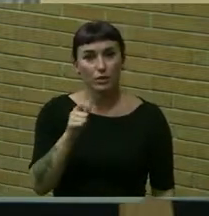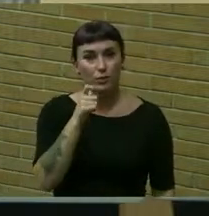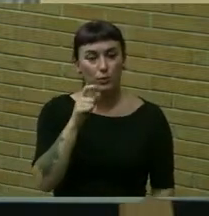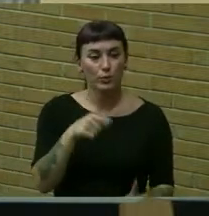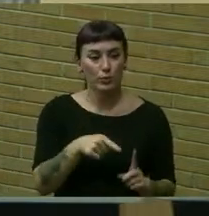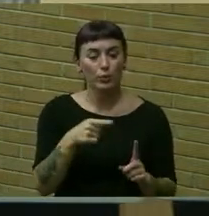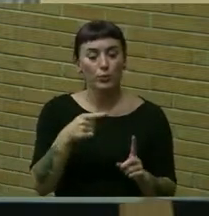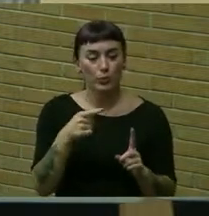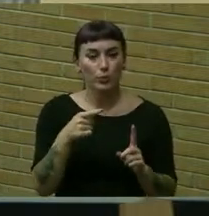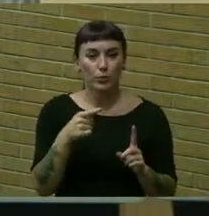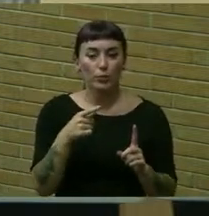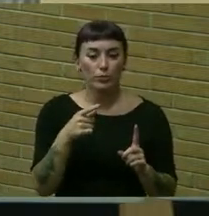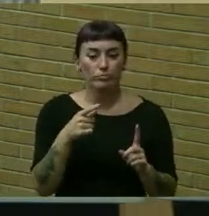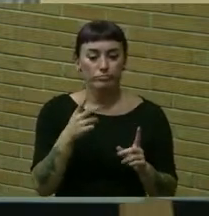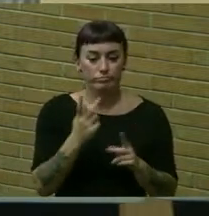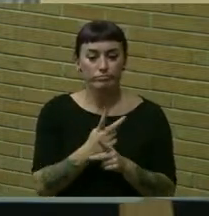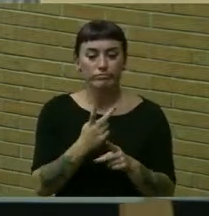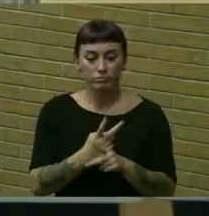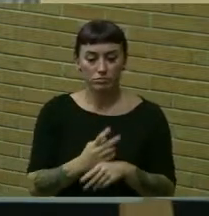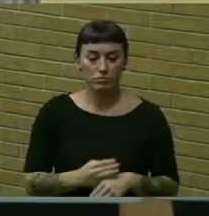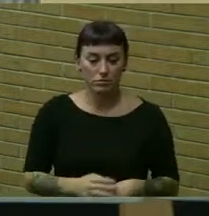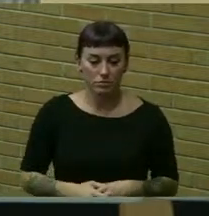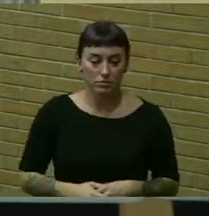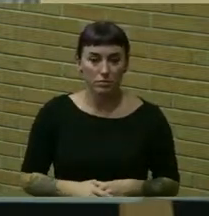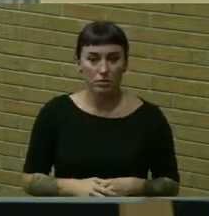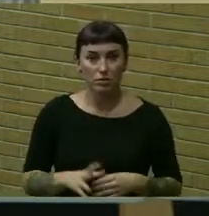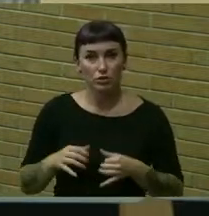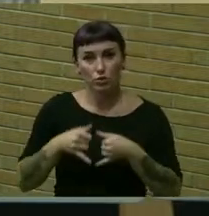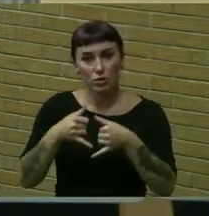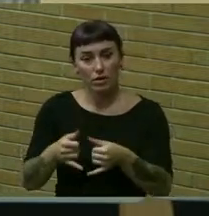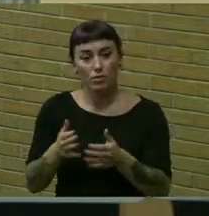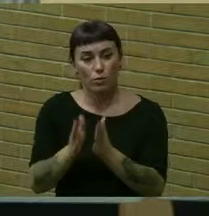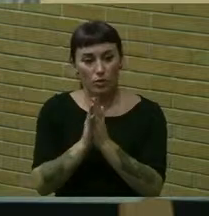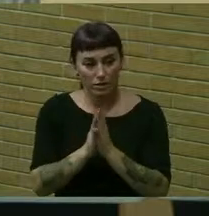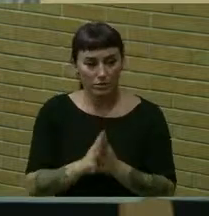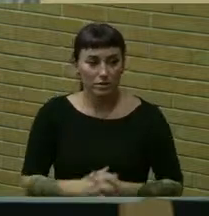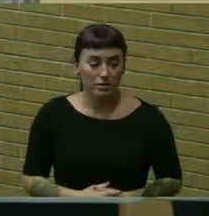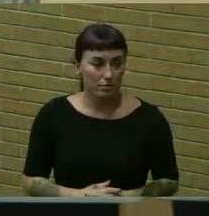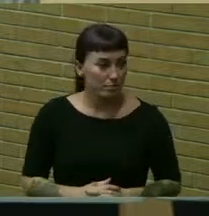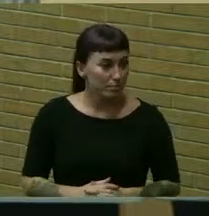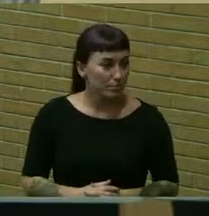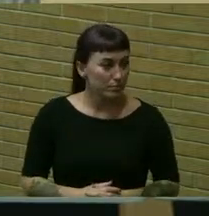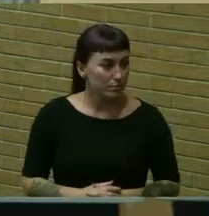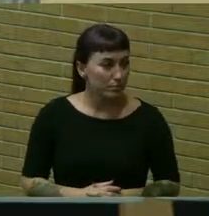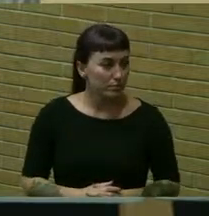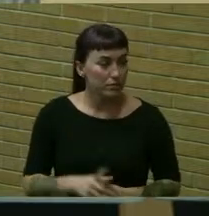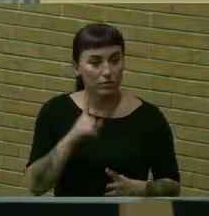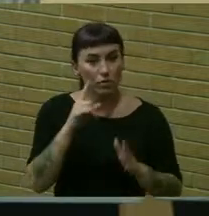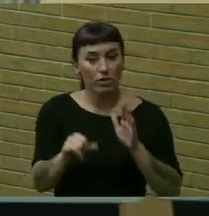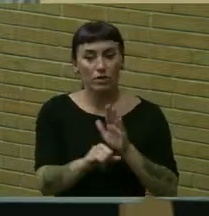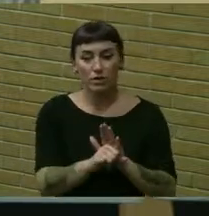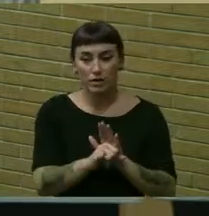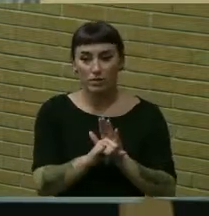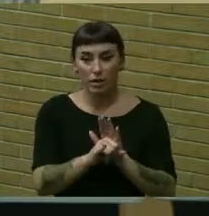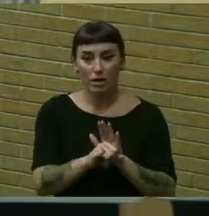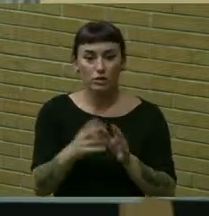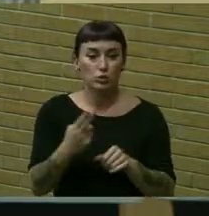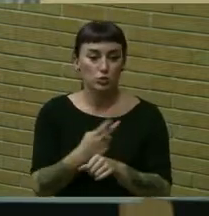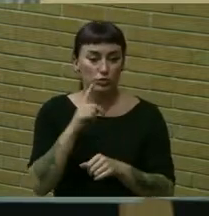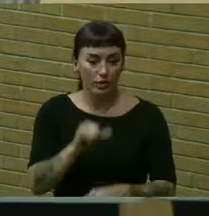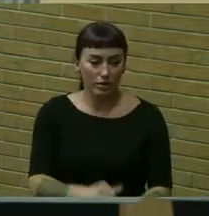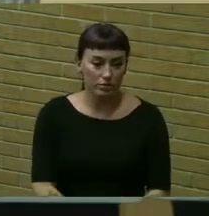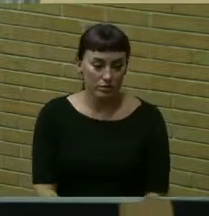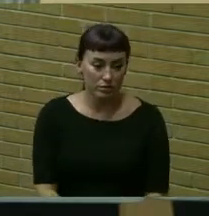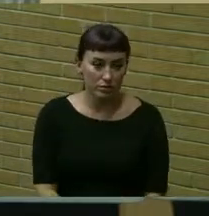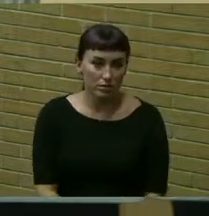this uh grant uh request and uh for identifying a good use for it